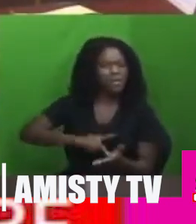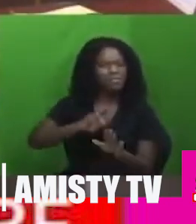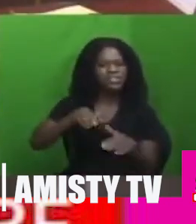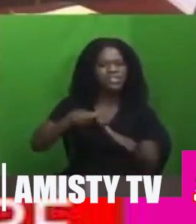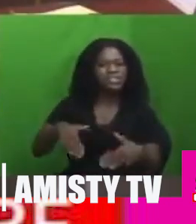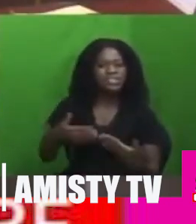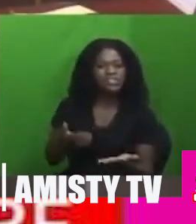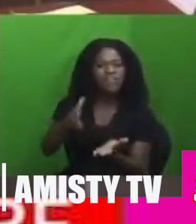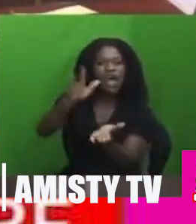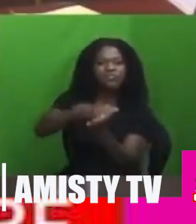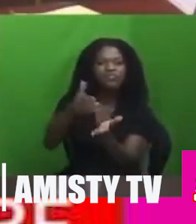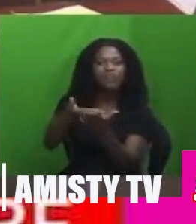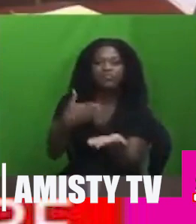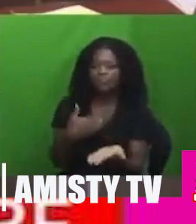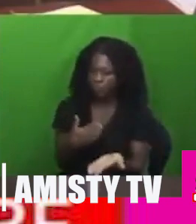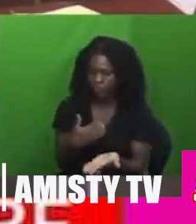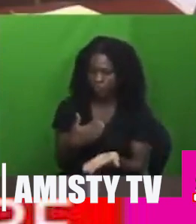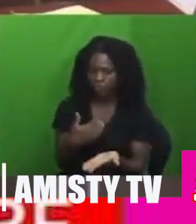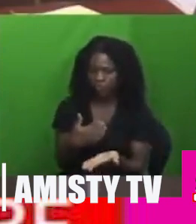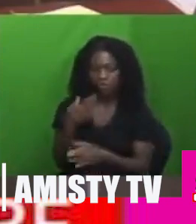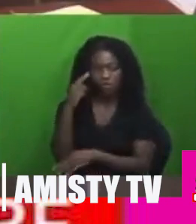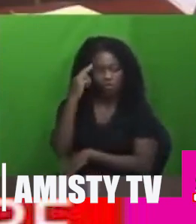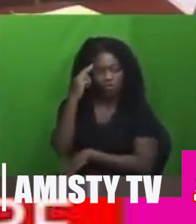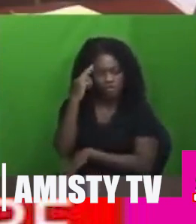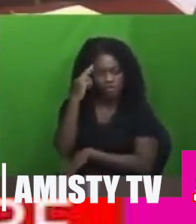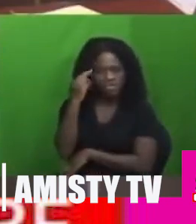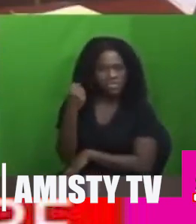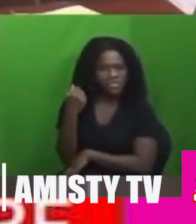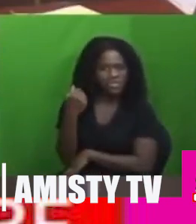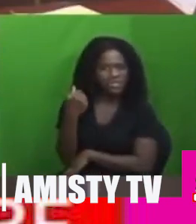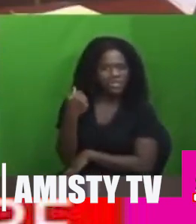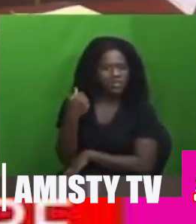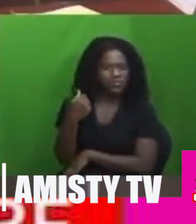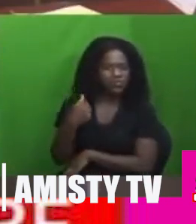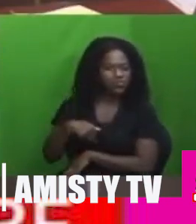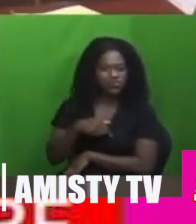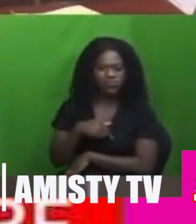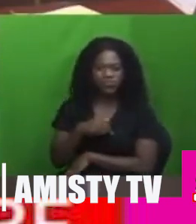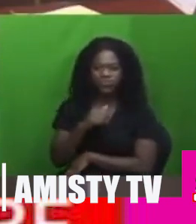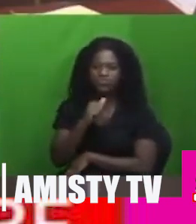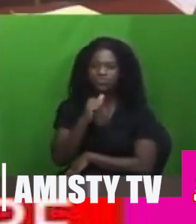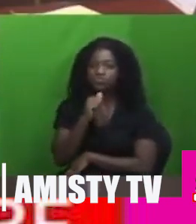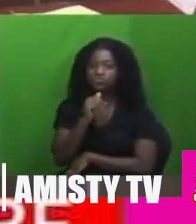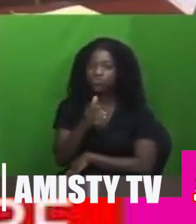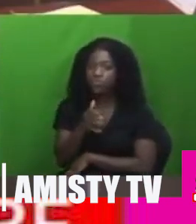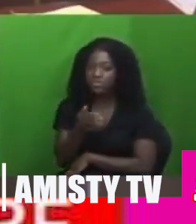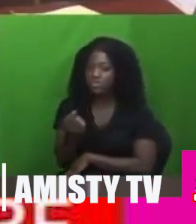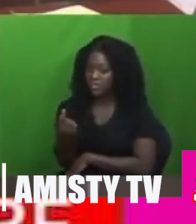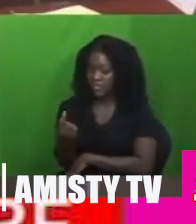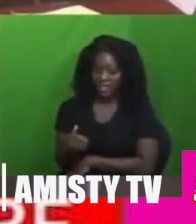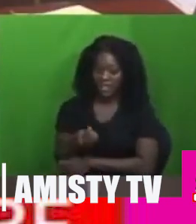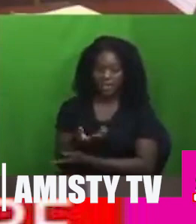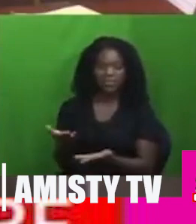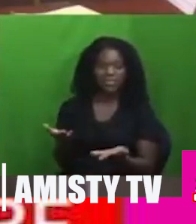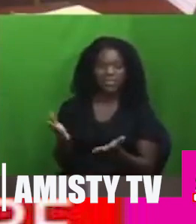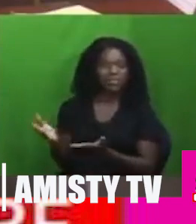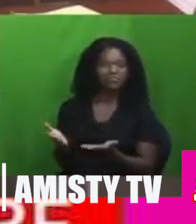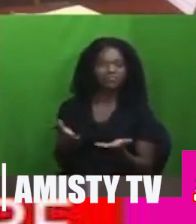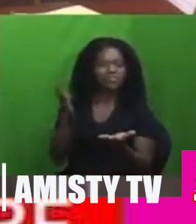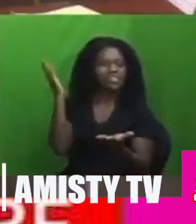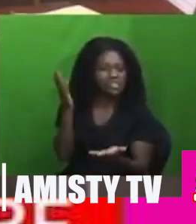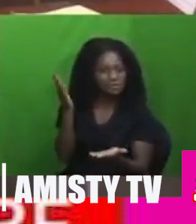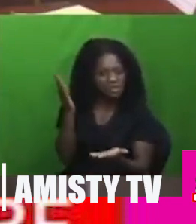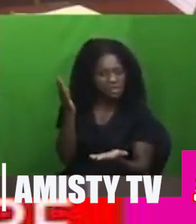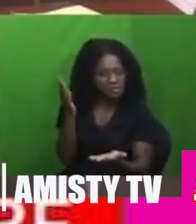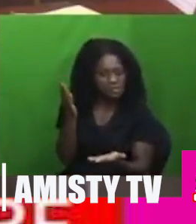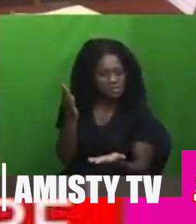to spend that money. So that's why, Mr. Speaker, this should not be, he should not come to us by a statement. He should